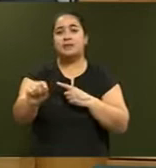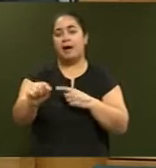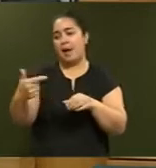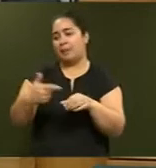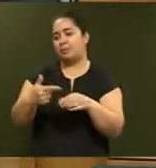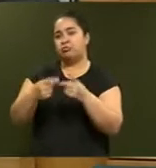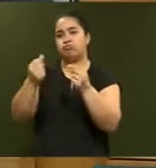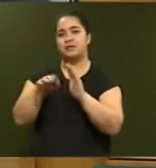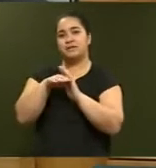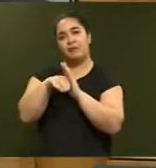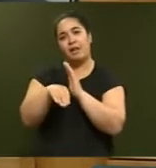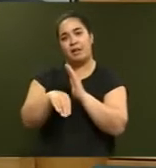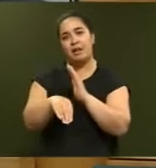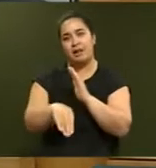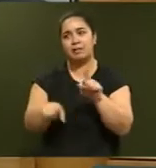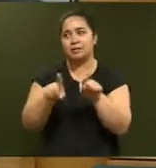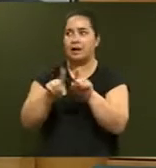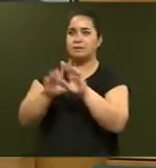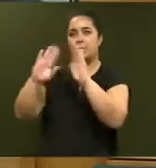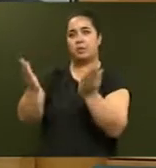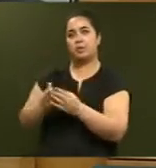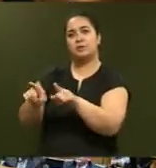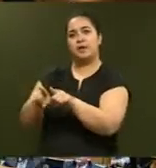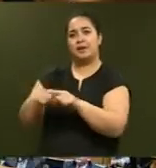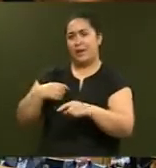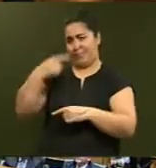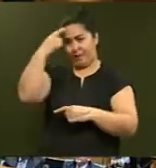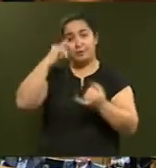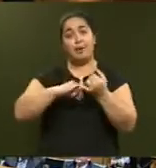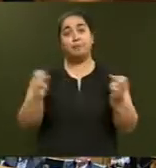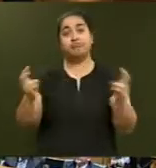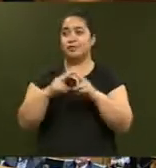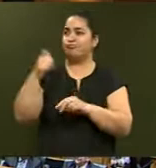fuel prices moderated. I think Simon Bridges is a very good role model here.